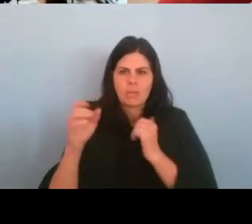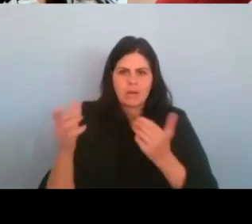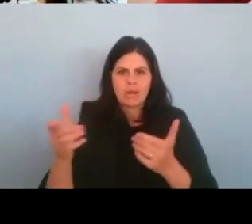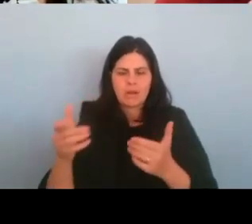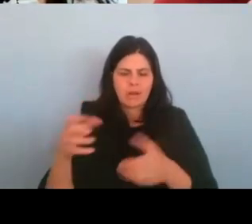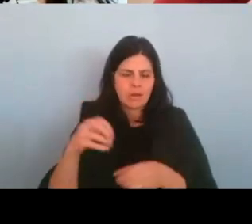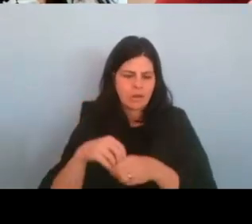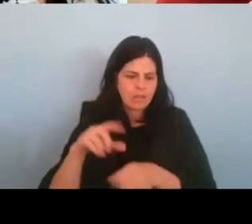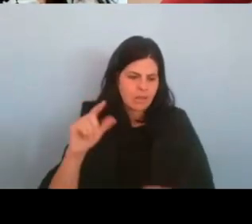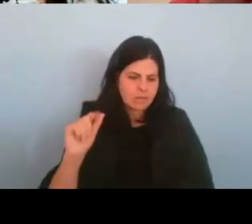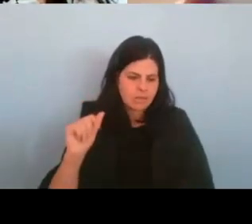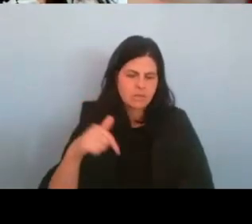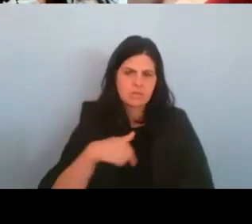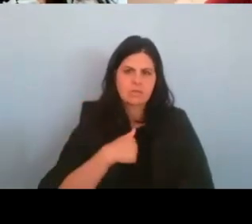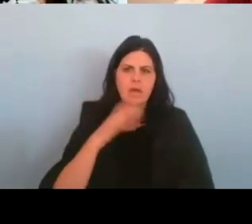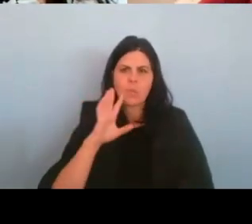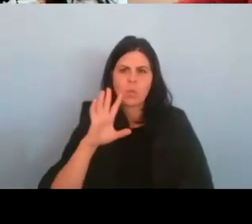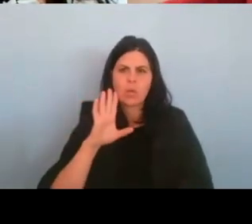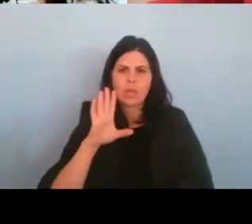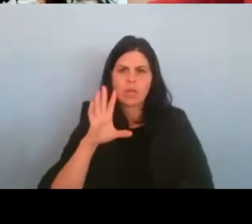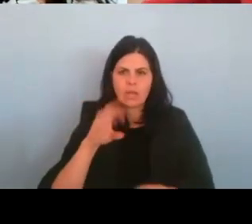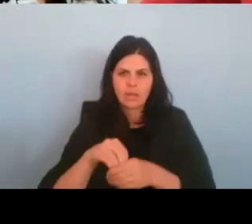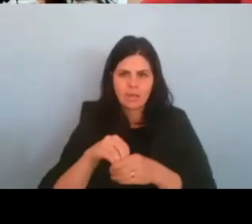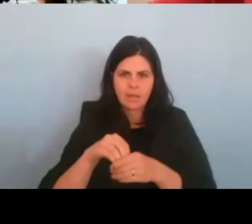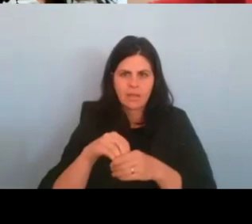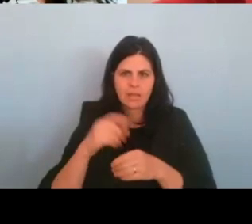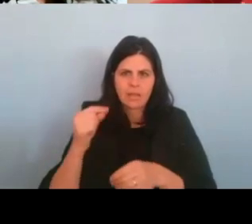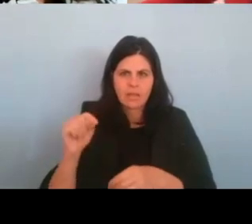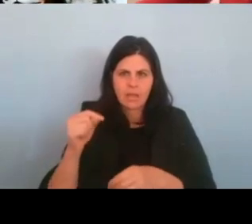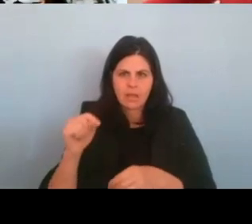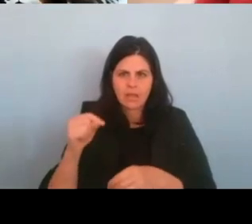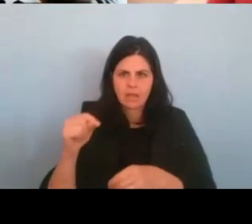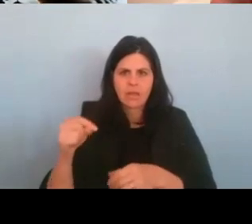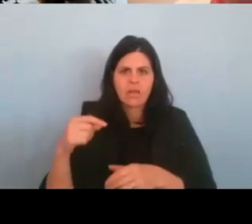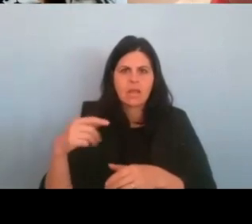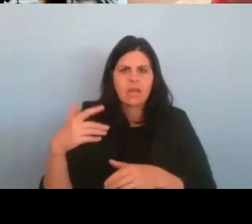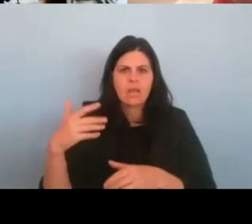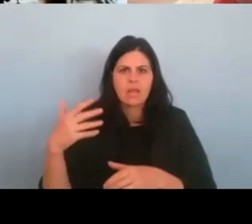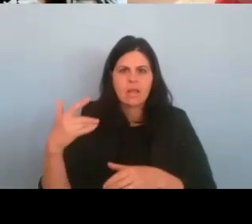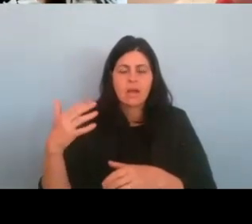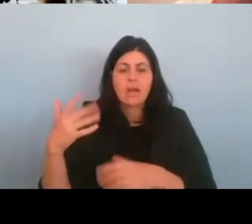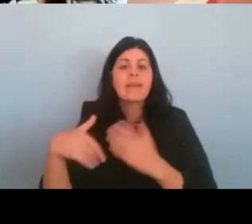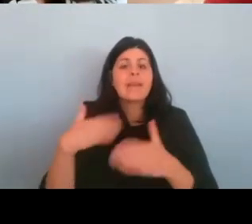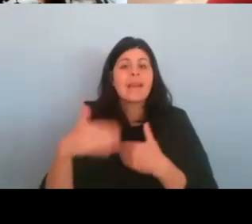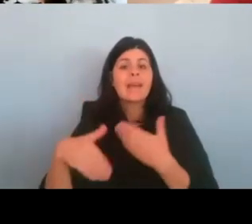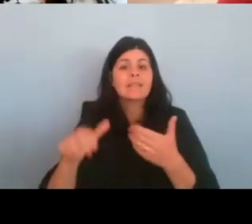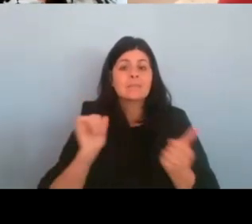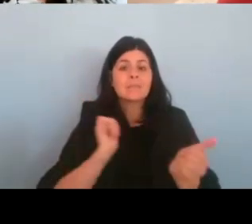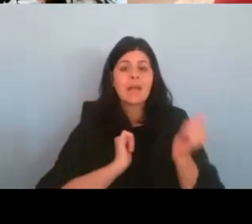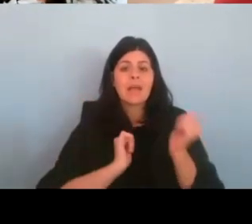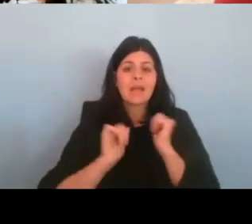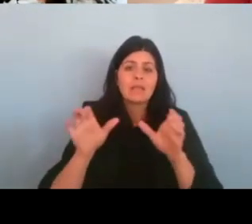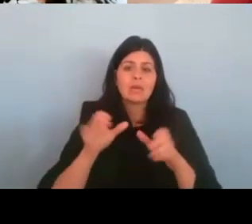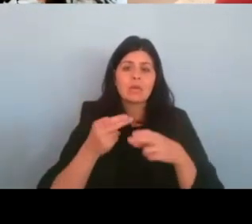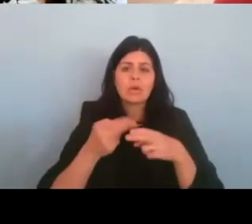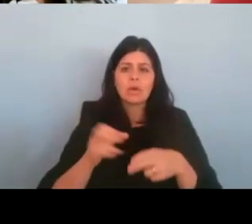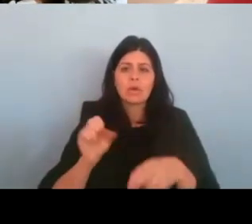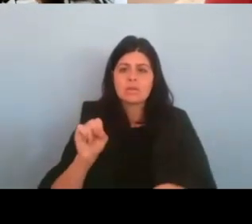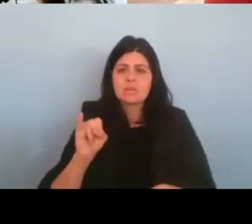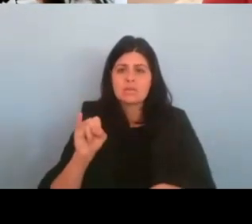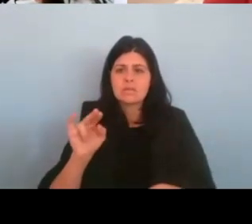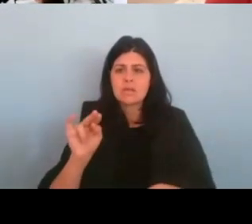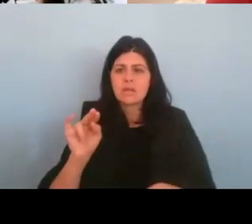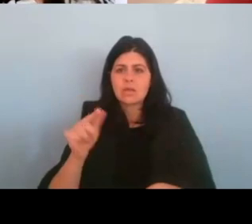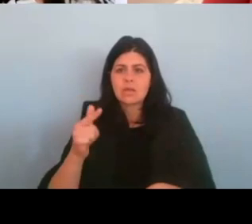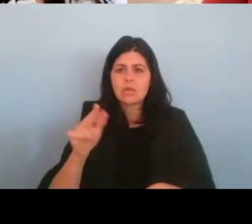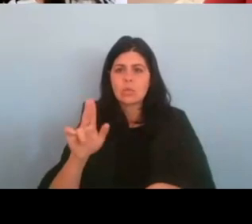in the, the next play they're doing called Singularities, and I'm really excited about it.